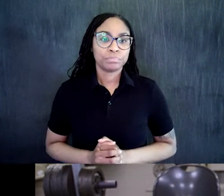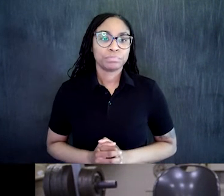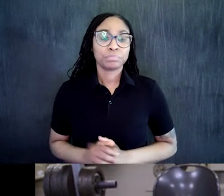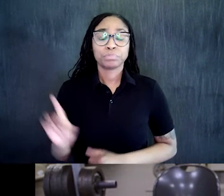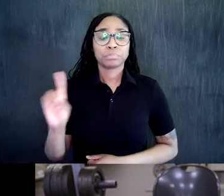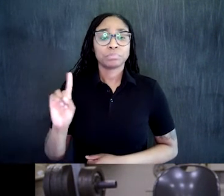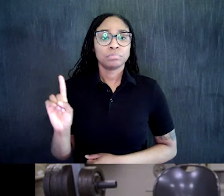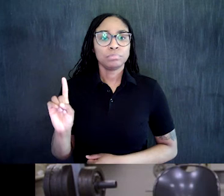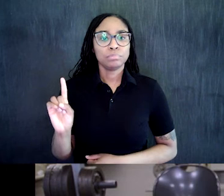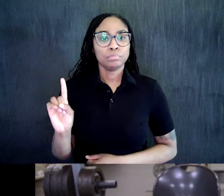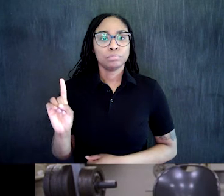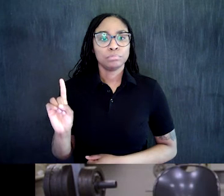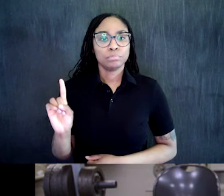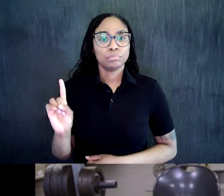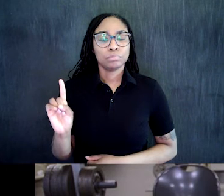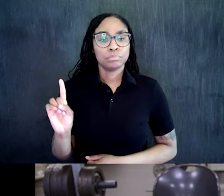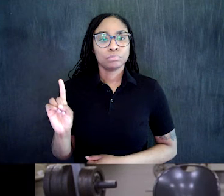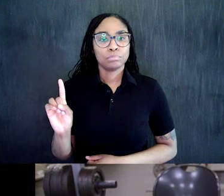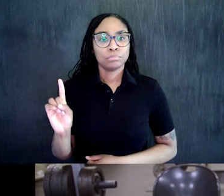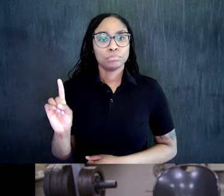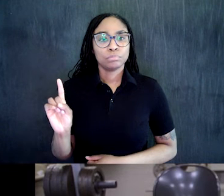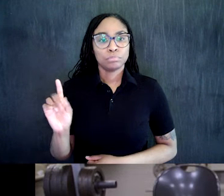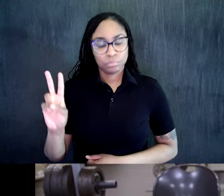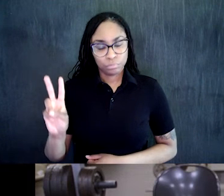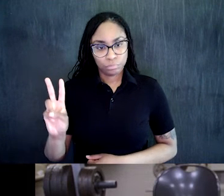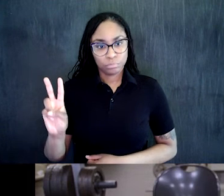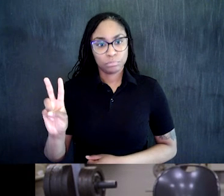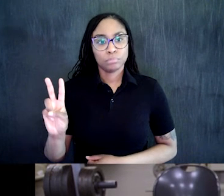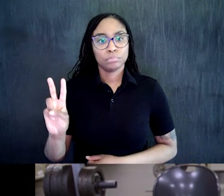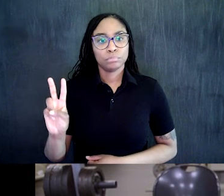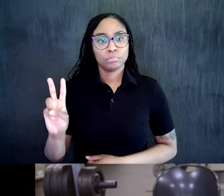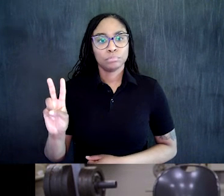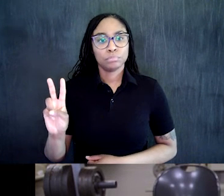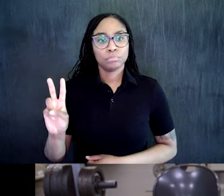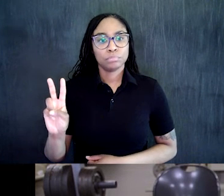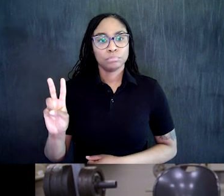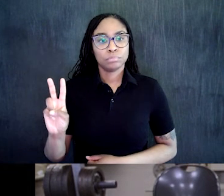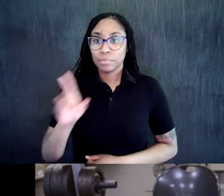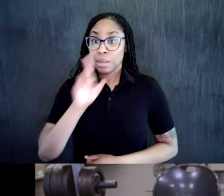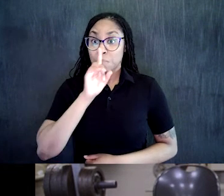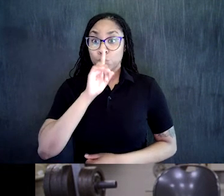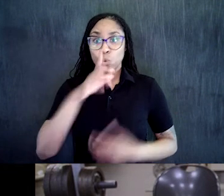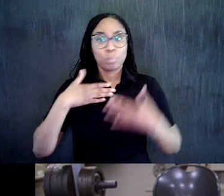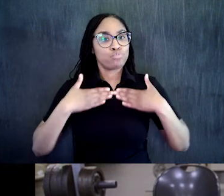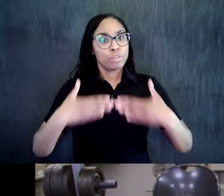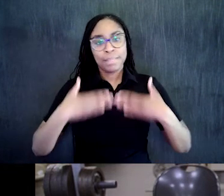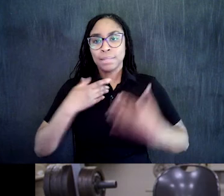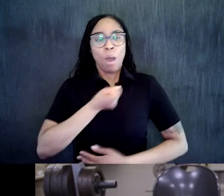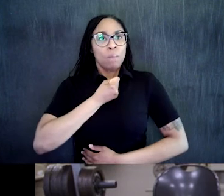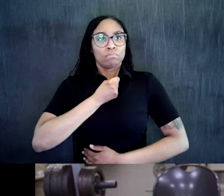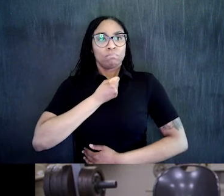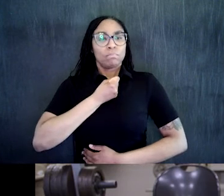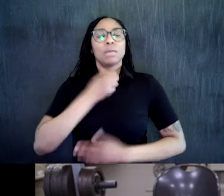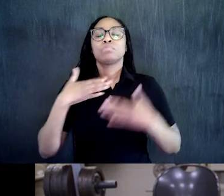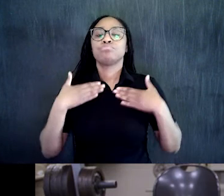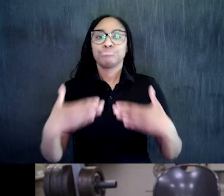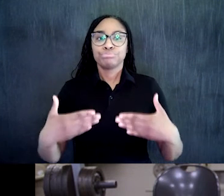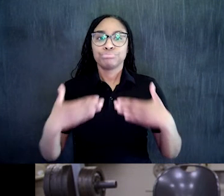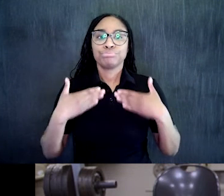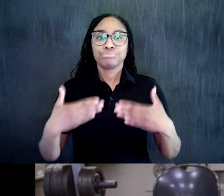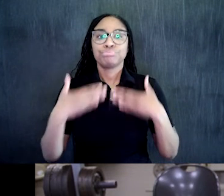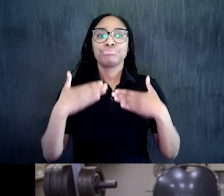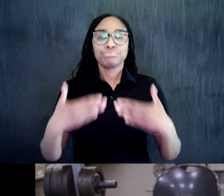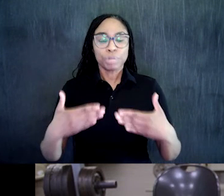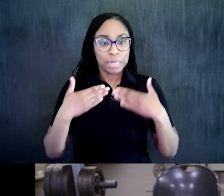And then. Two. Back down. Making sure we're breathing. Right. So count out loud for me as you